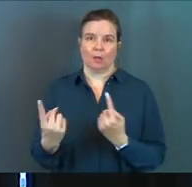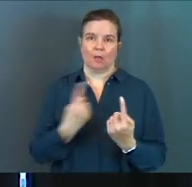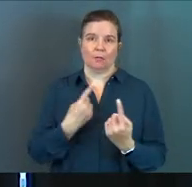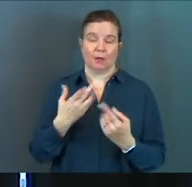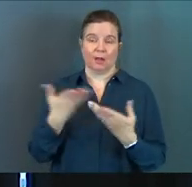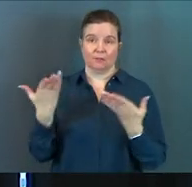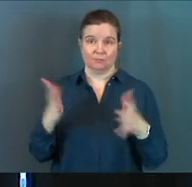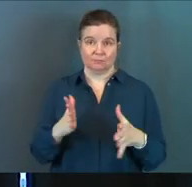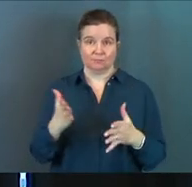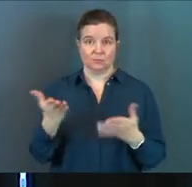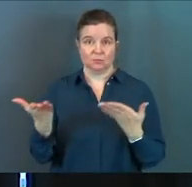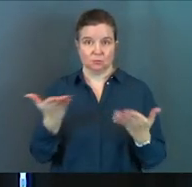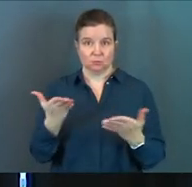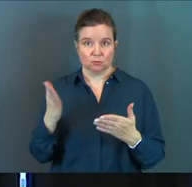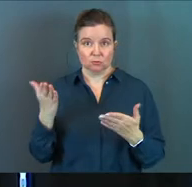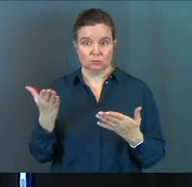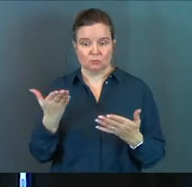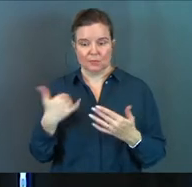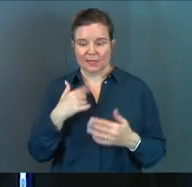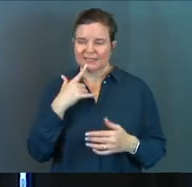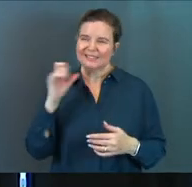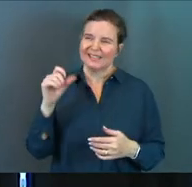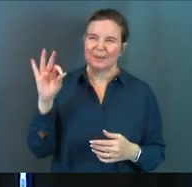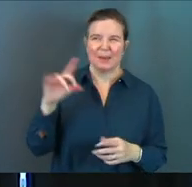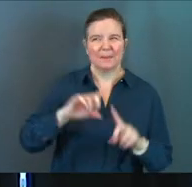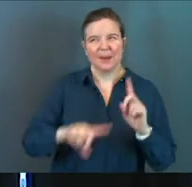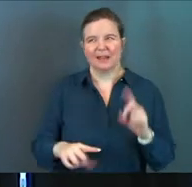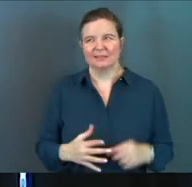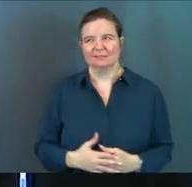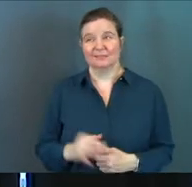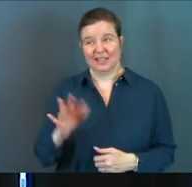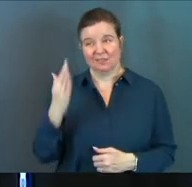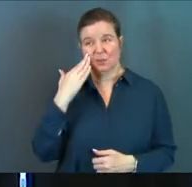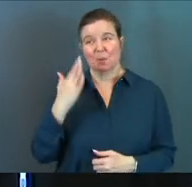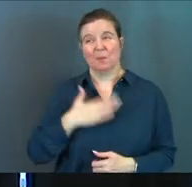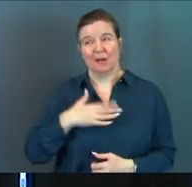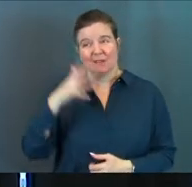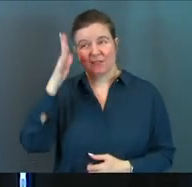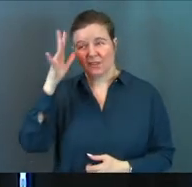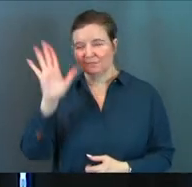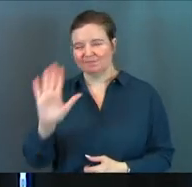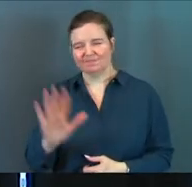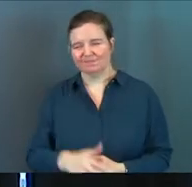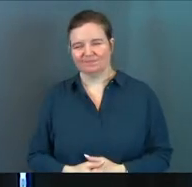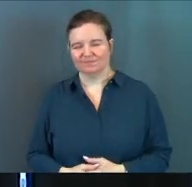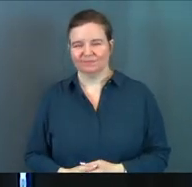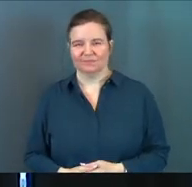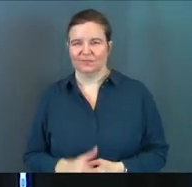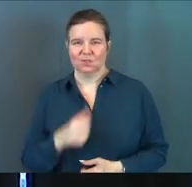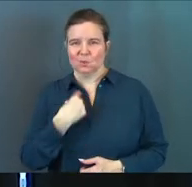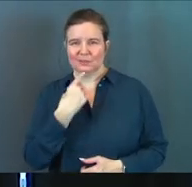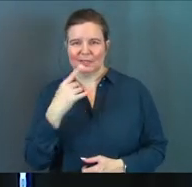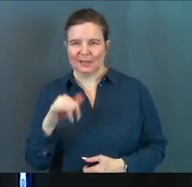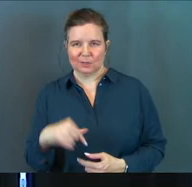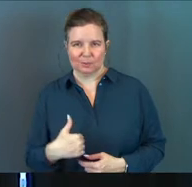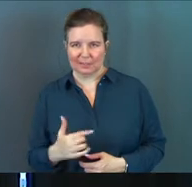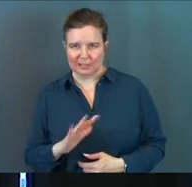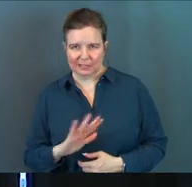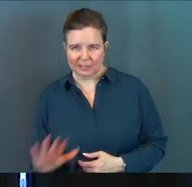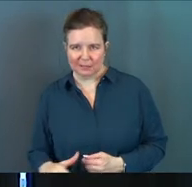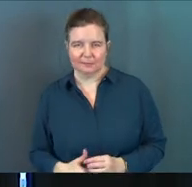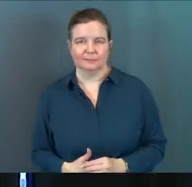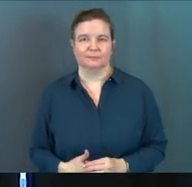after the sermon's over and say, yeah, pastor, but if you knew my father, you wouldn't say that to me.